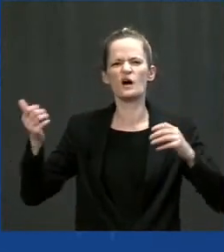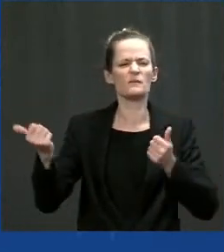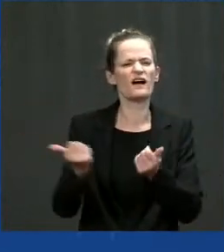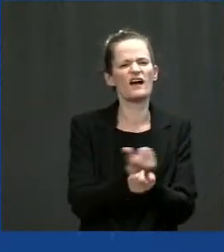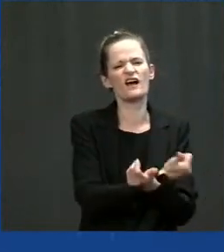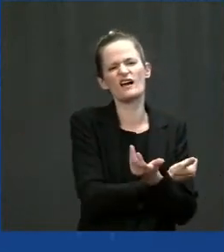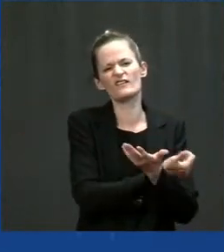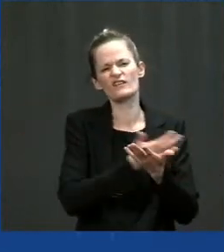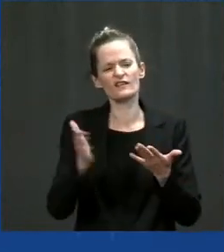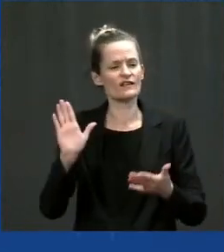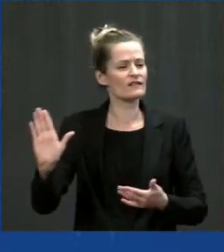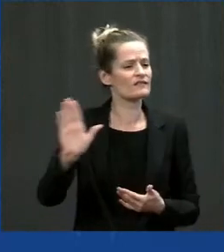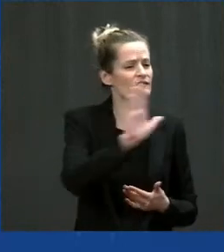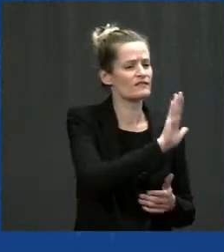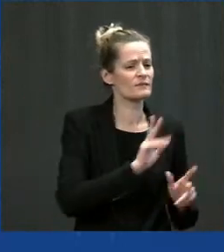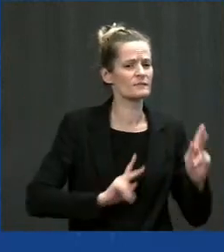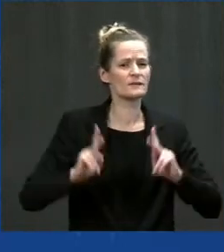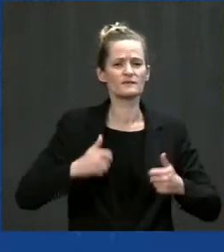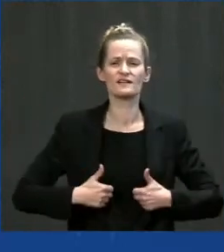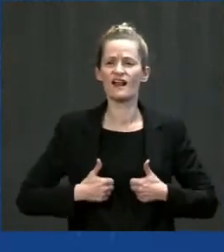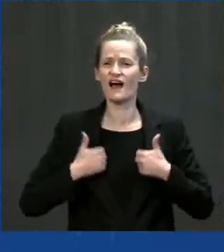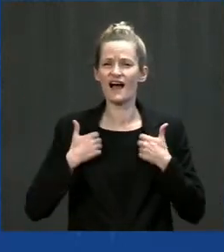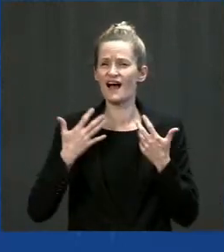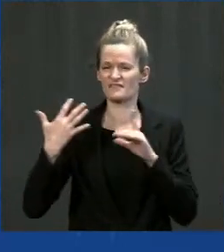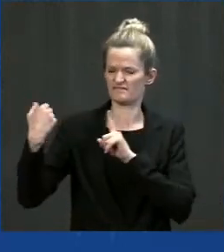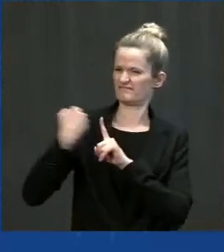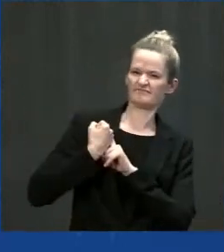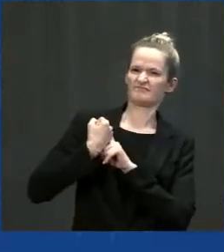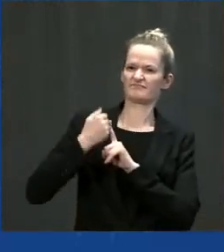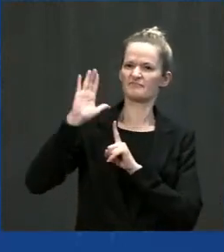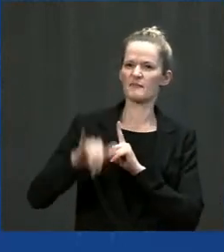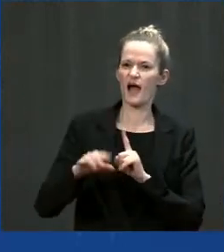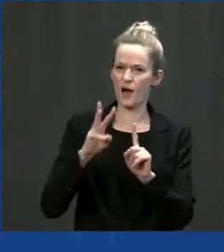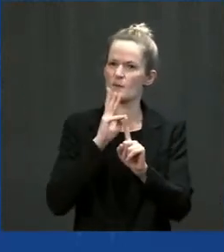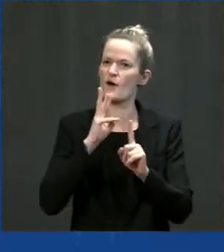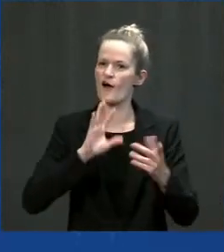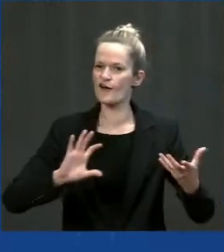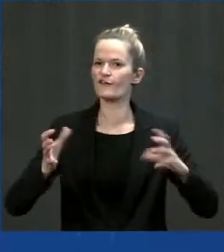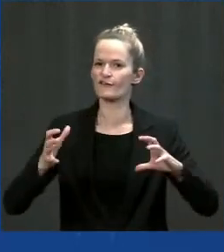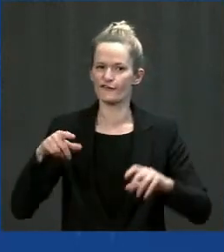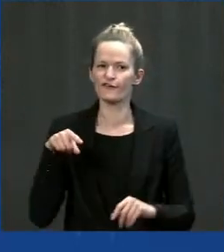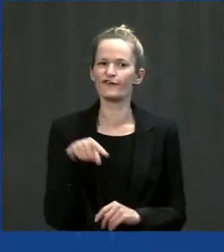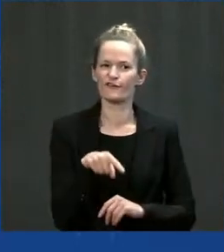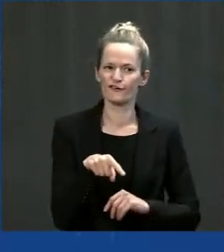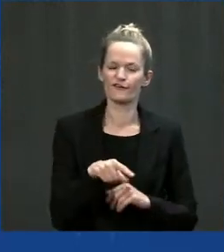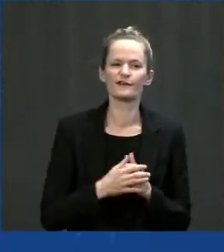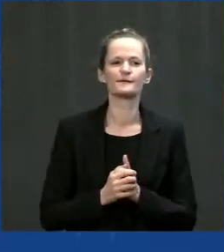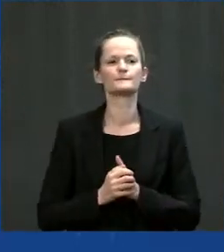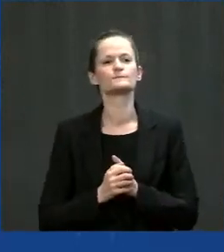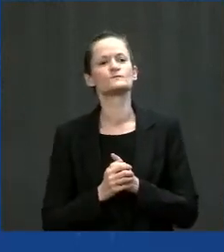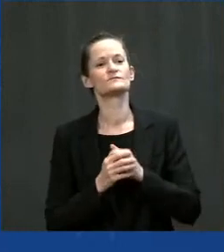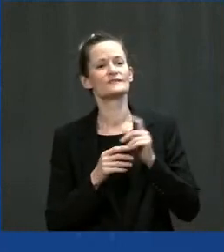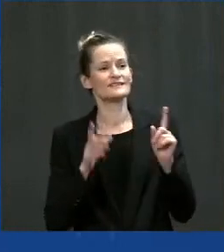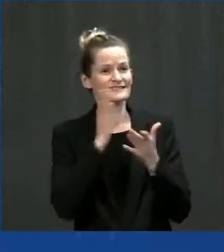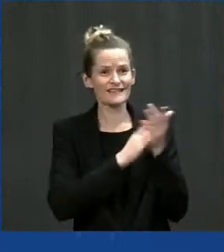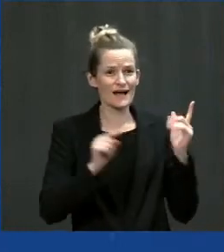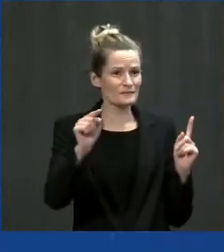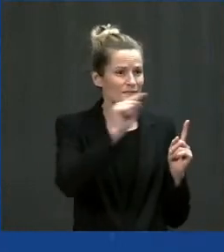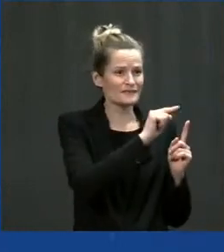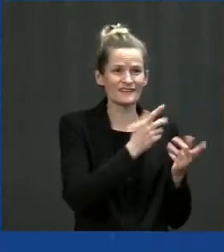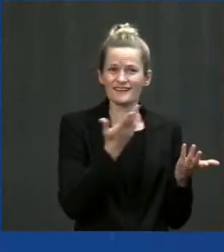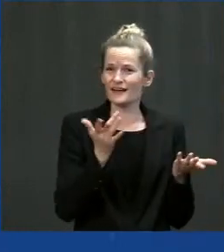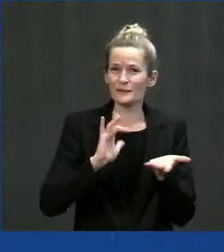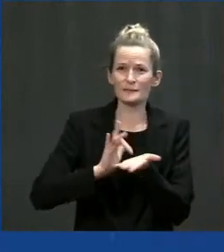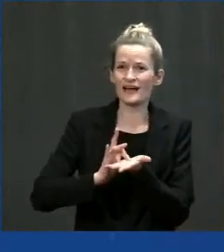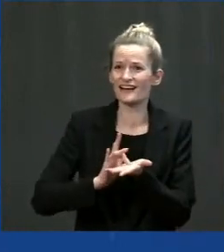rely on. It's how people take their medication. It's how people in the midst of a pandemic take